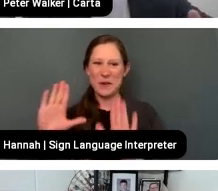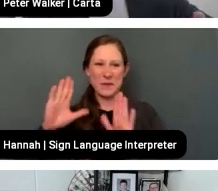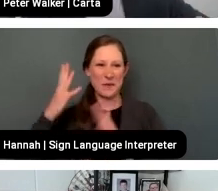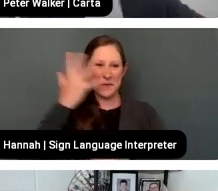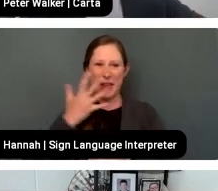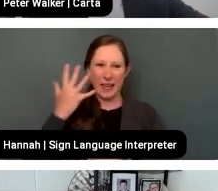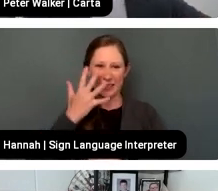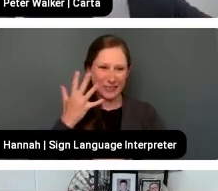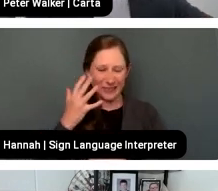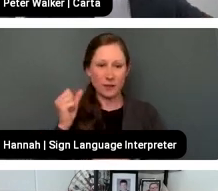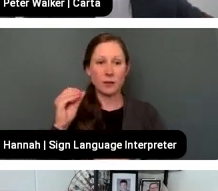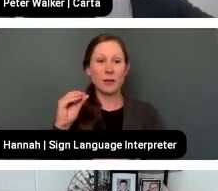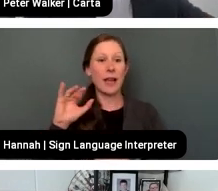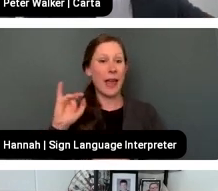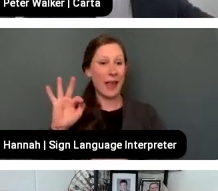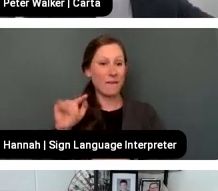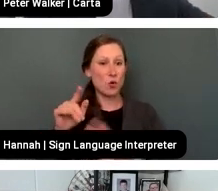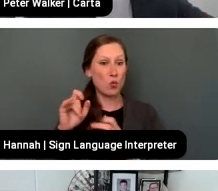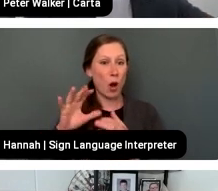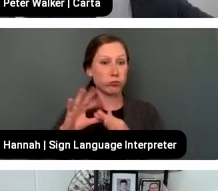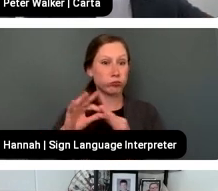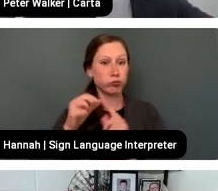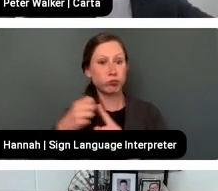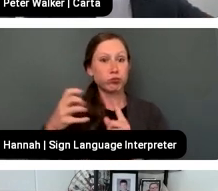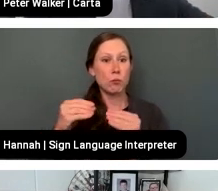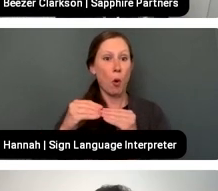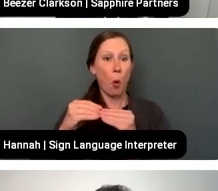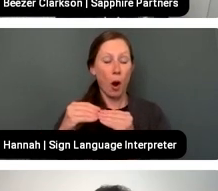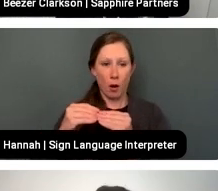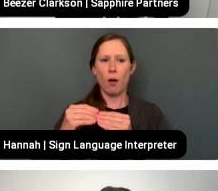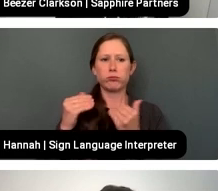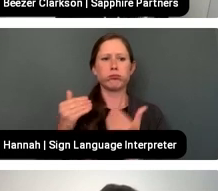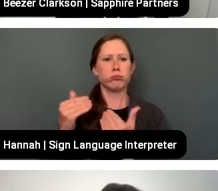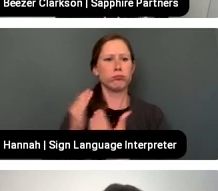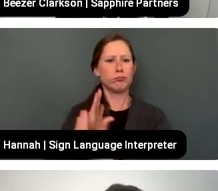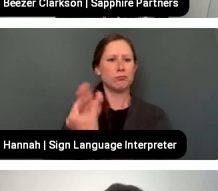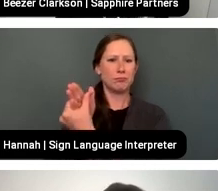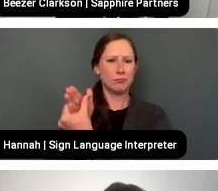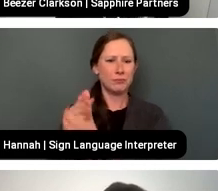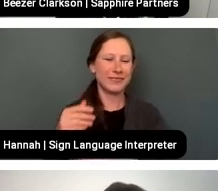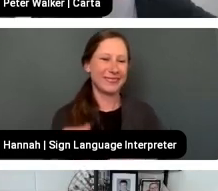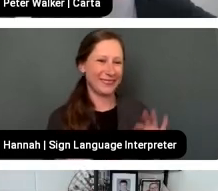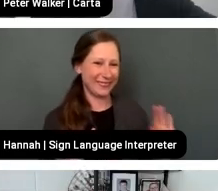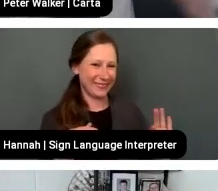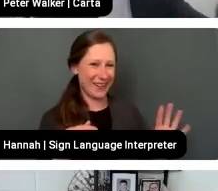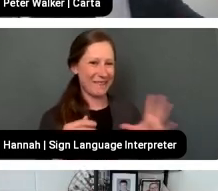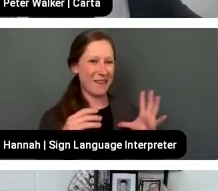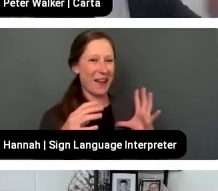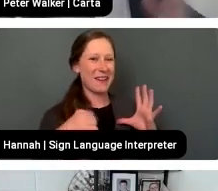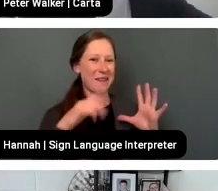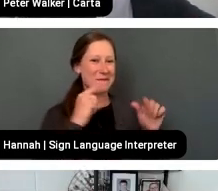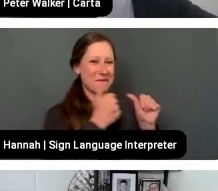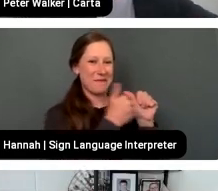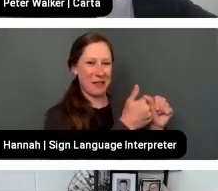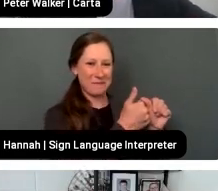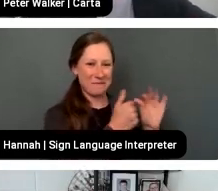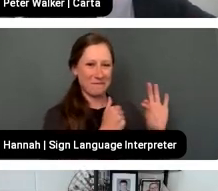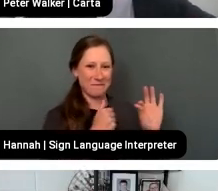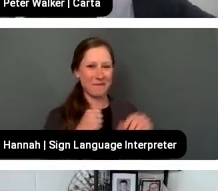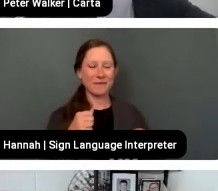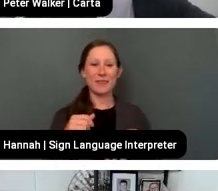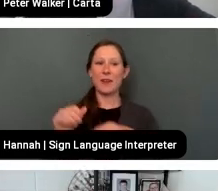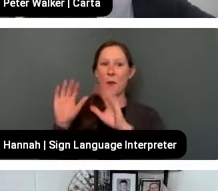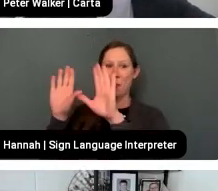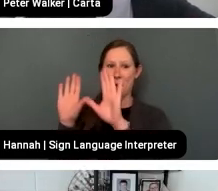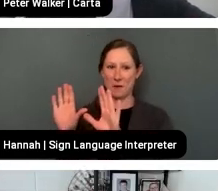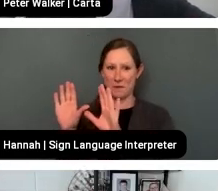interrupt me, please. It's all good. I'm here for the ride. Okay, fantastic. Everyone, this is some enthralling text from our